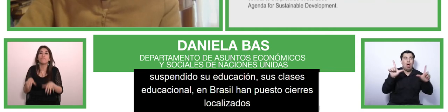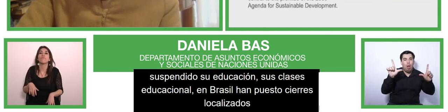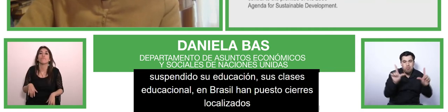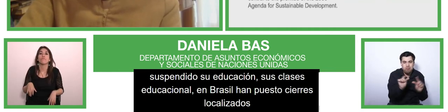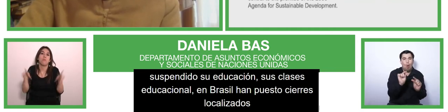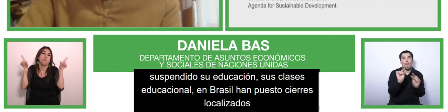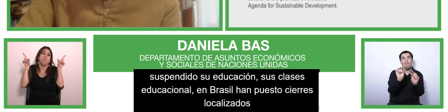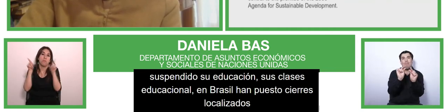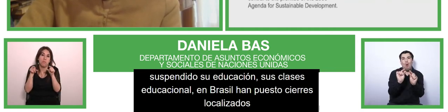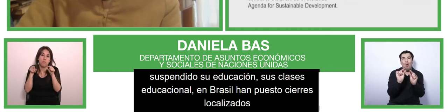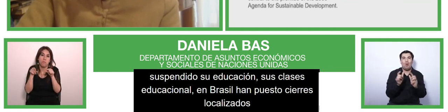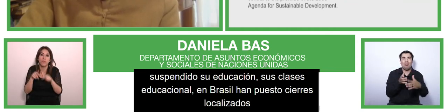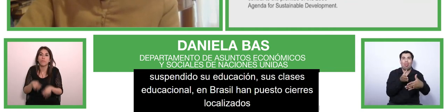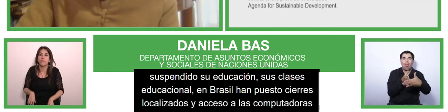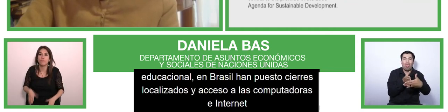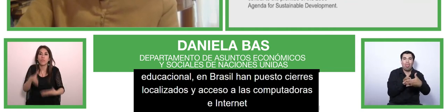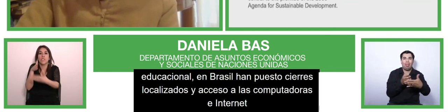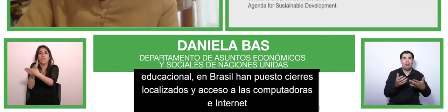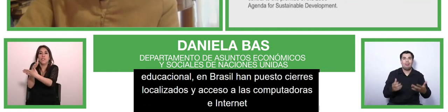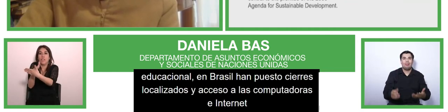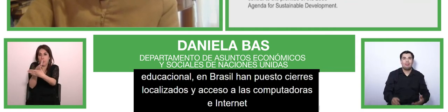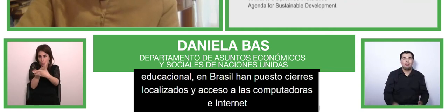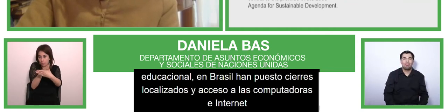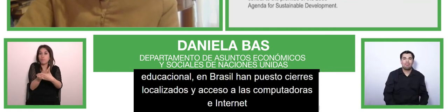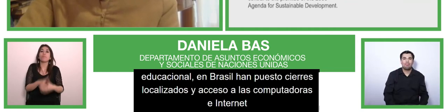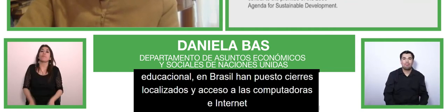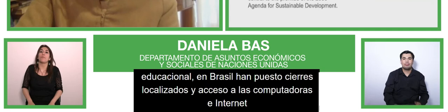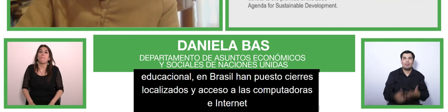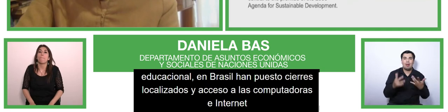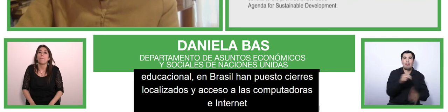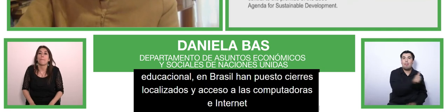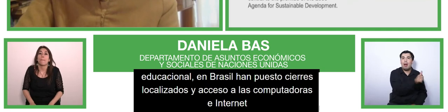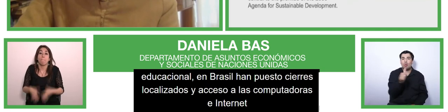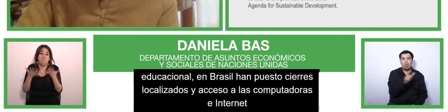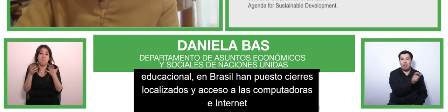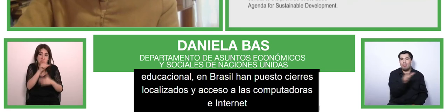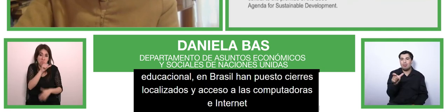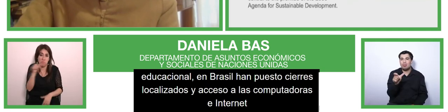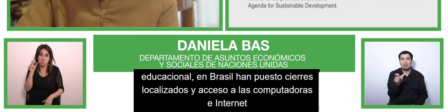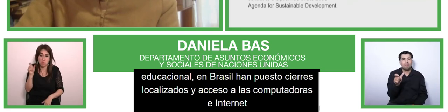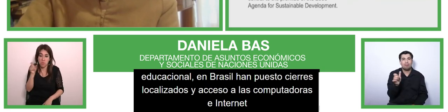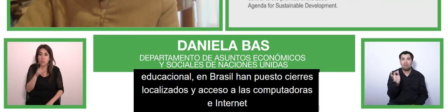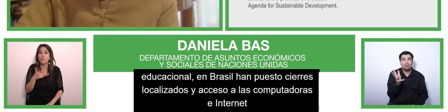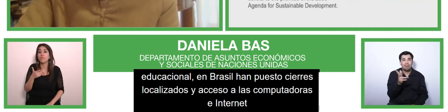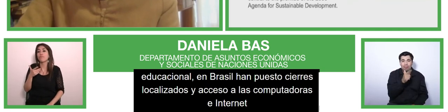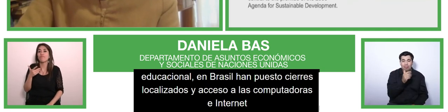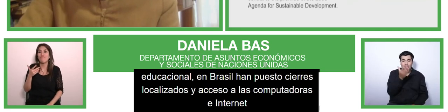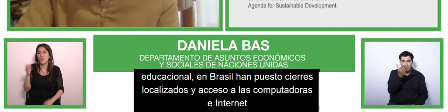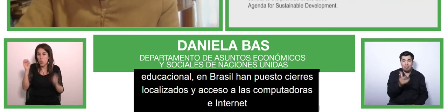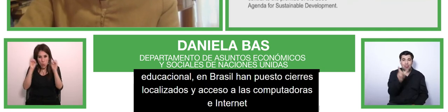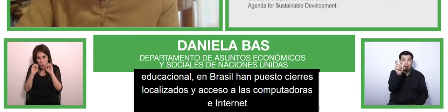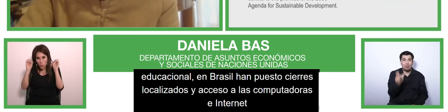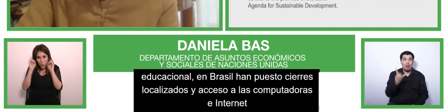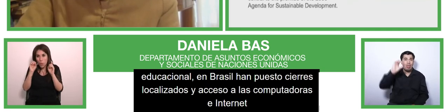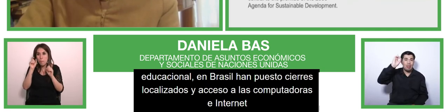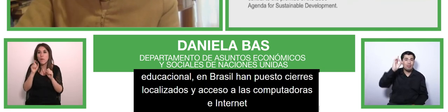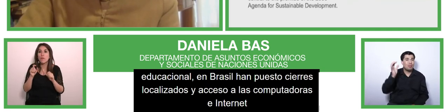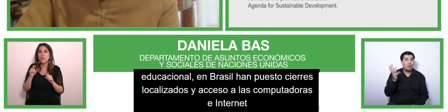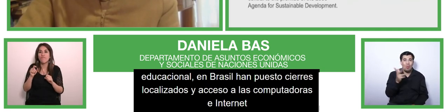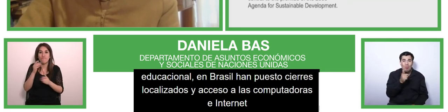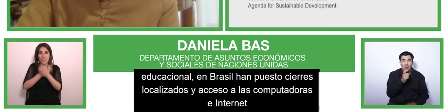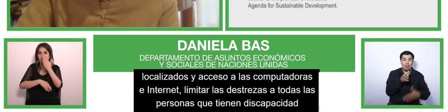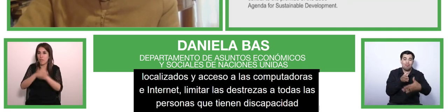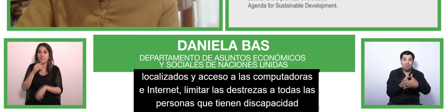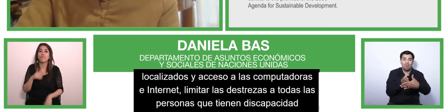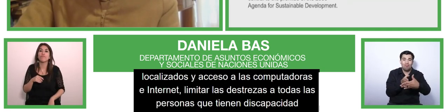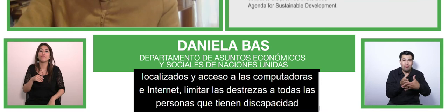home use by persons with disabilities prevent learning from home and this takes a toll on